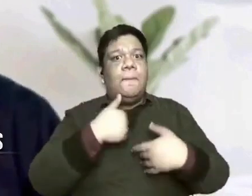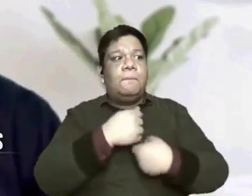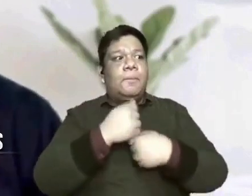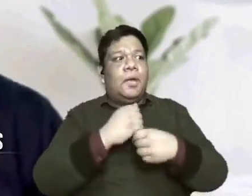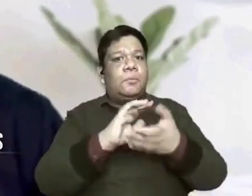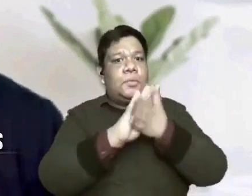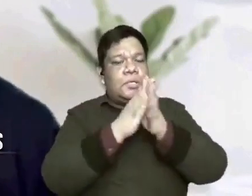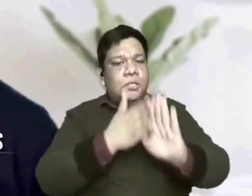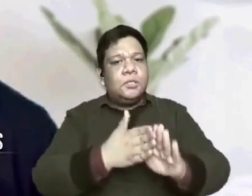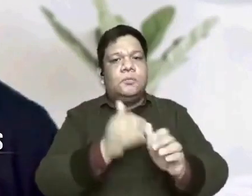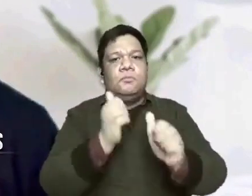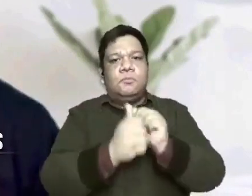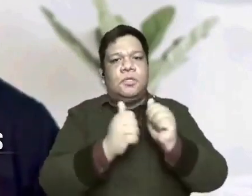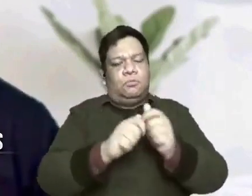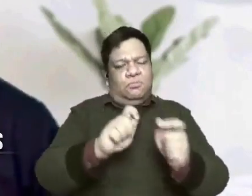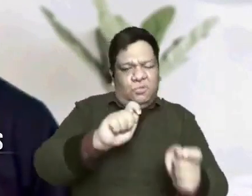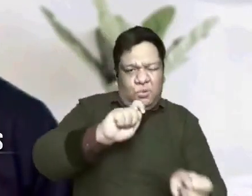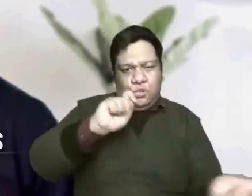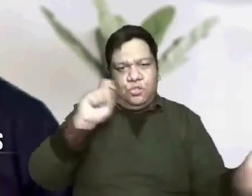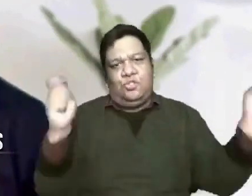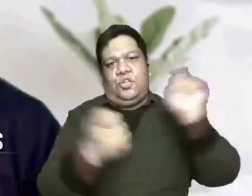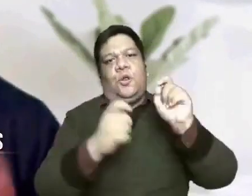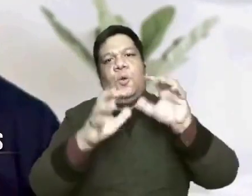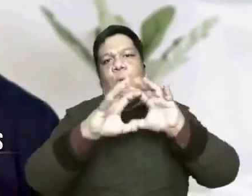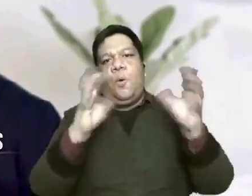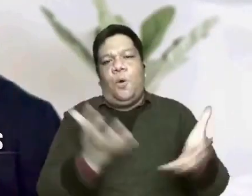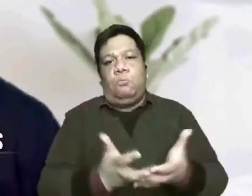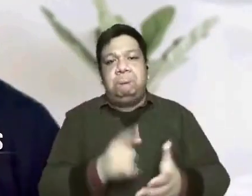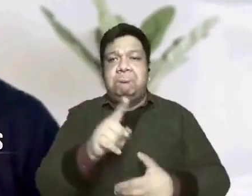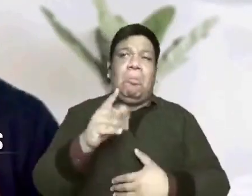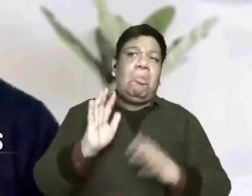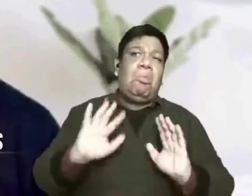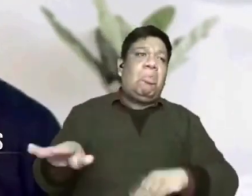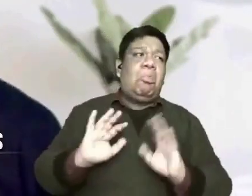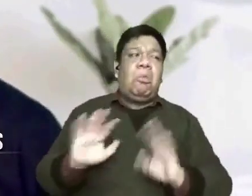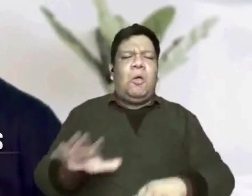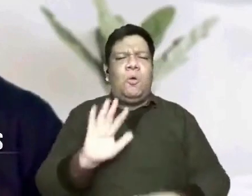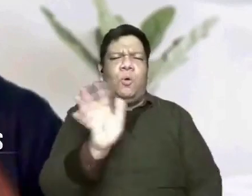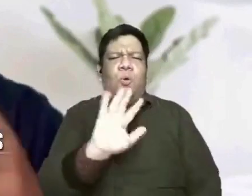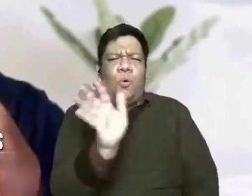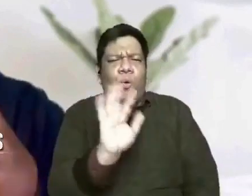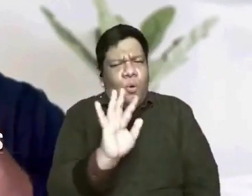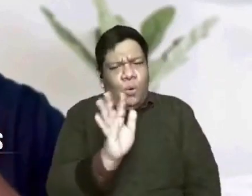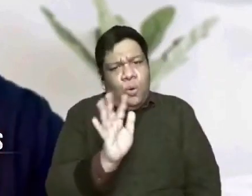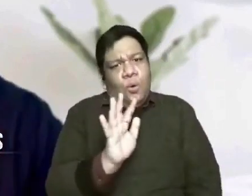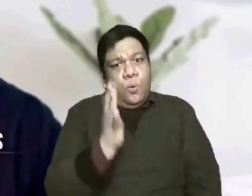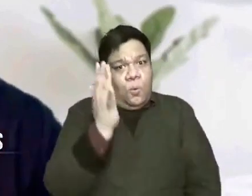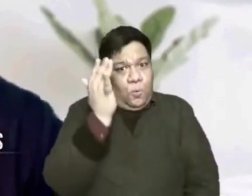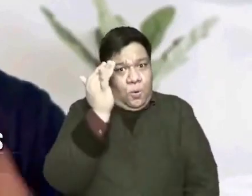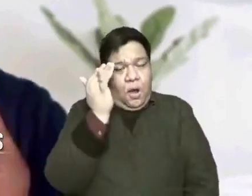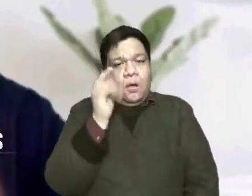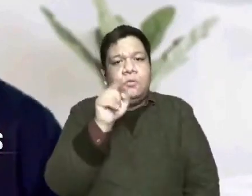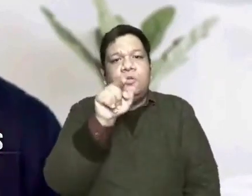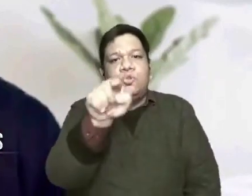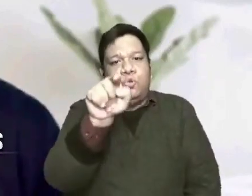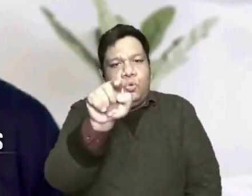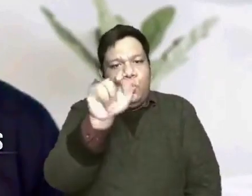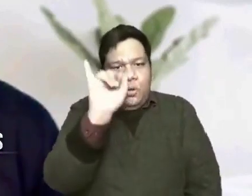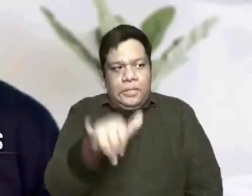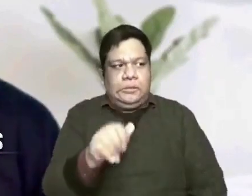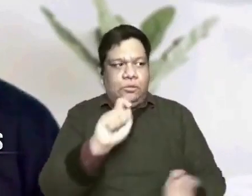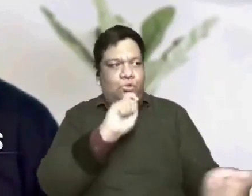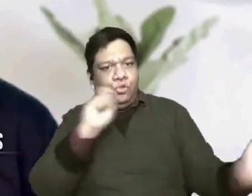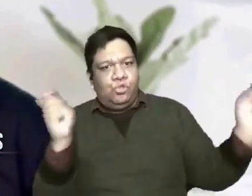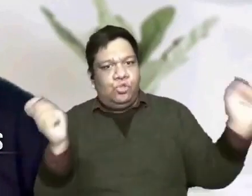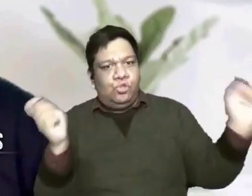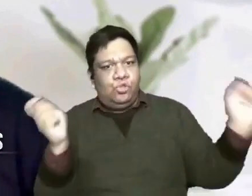are world changers wag po nating baliwalain ang katotohanan ito dahil kapatid ikaw po